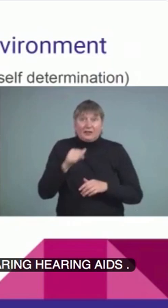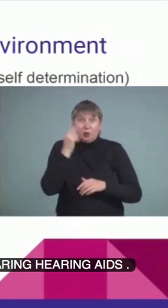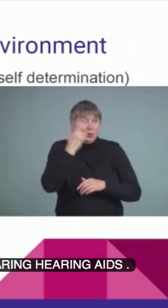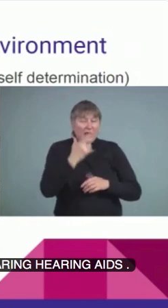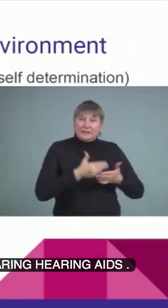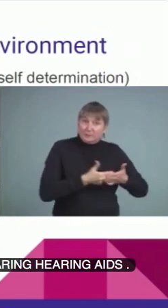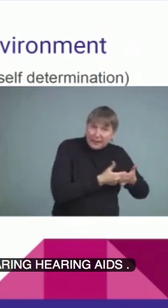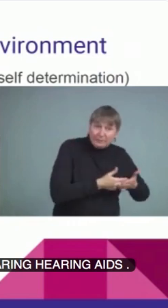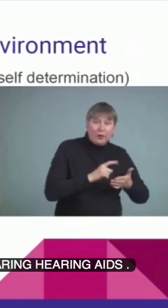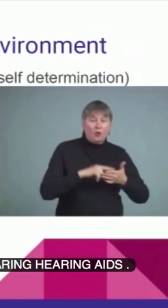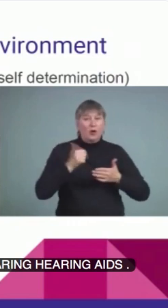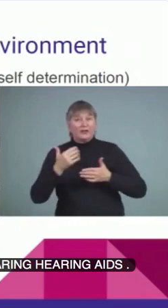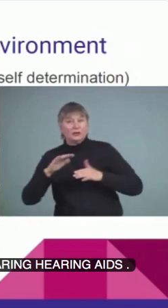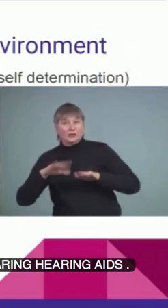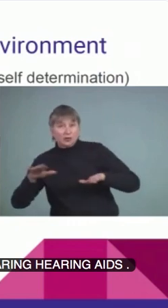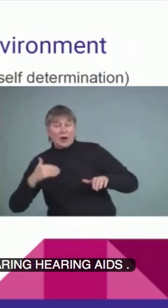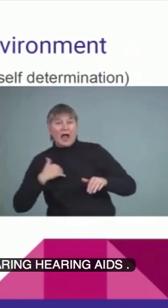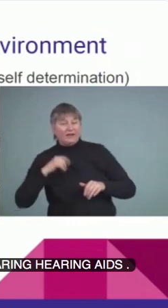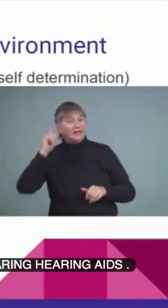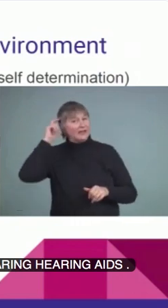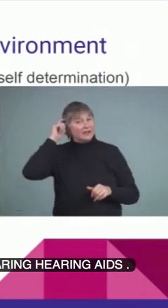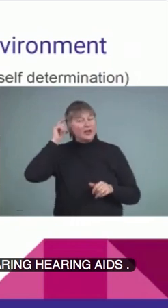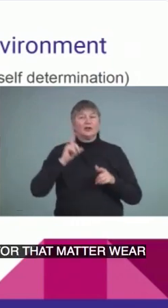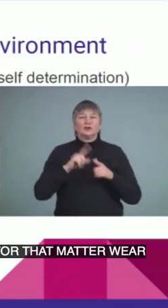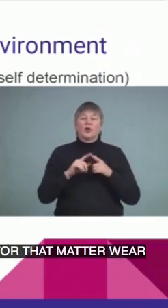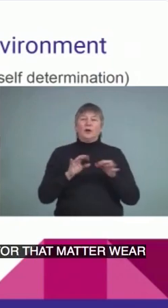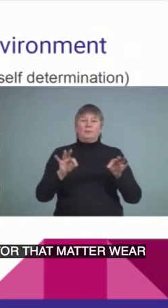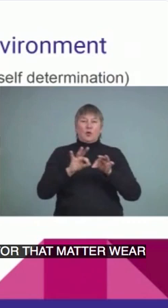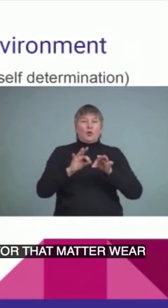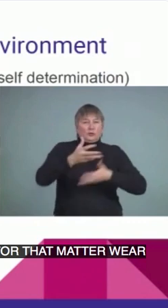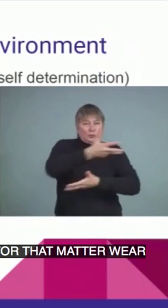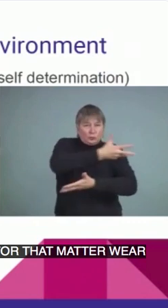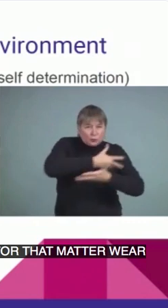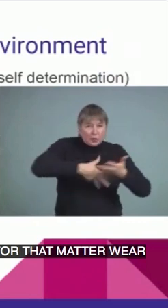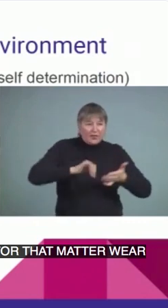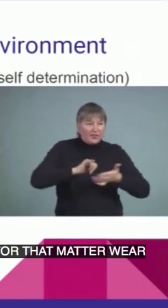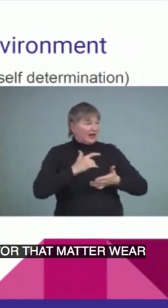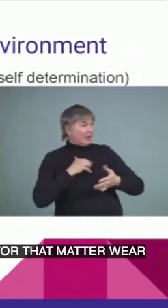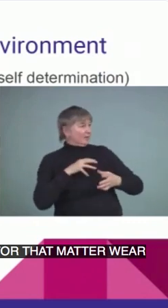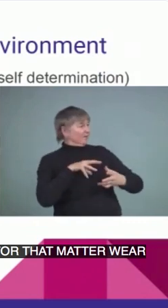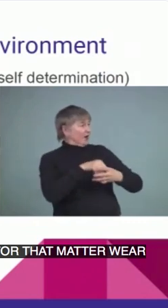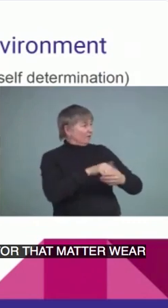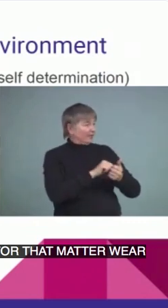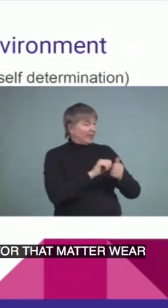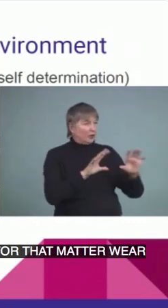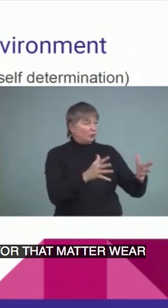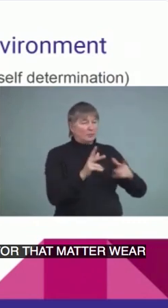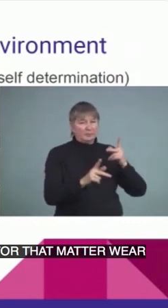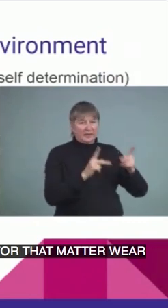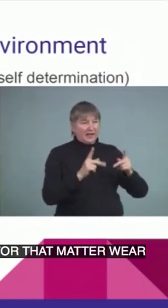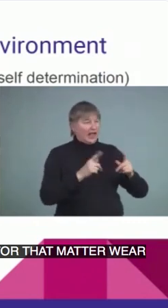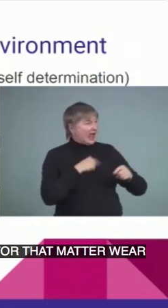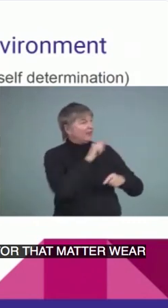wear hearing aids. So, really seeing themselves in a diverse group of people that are